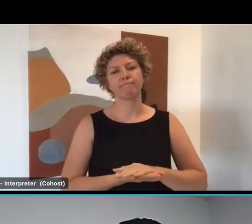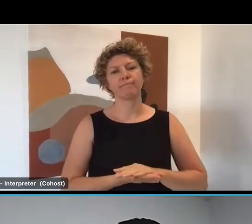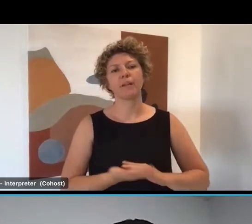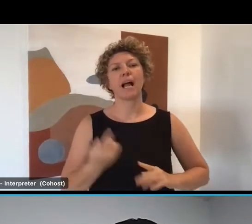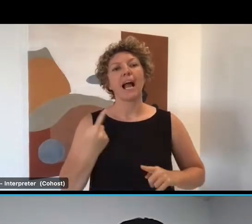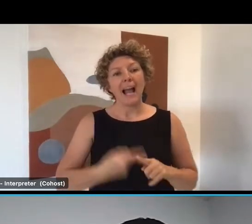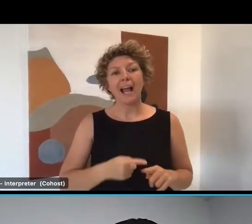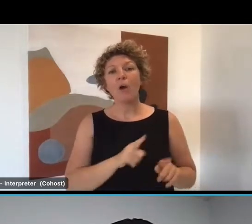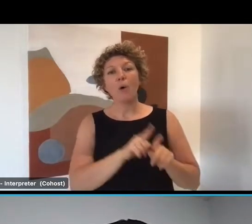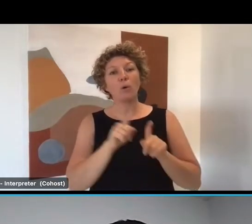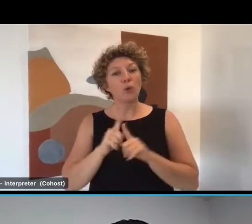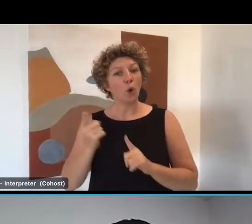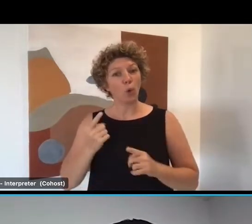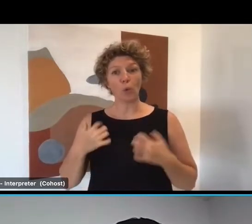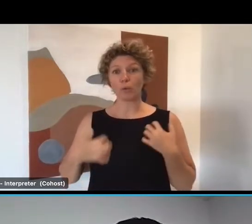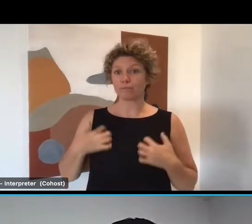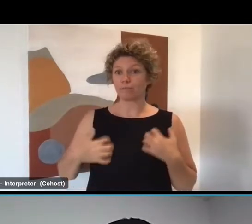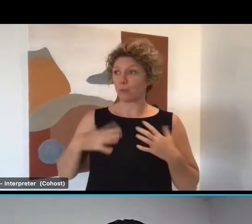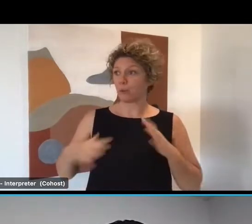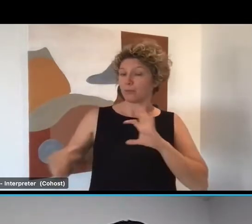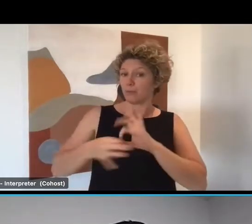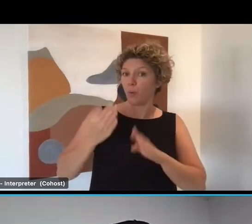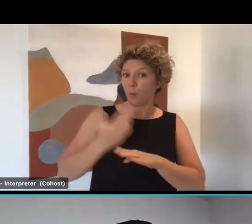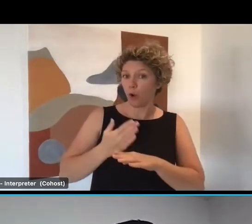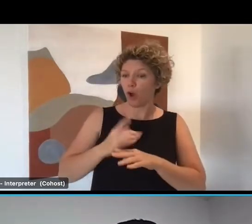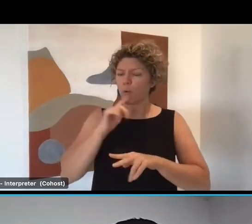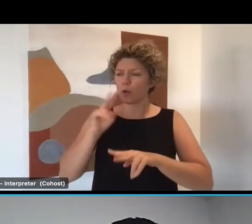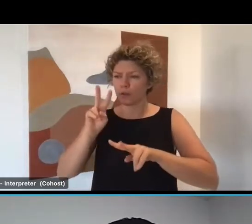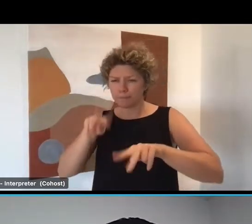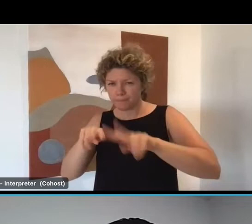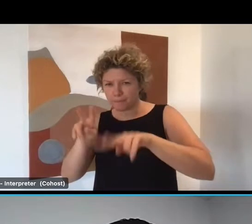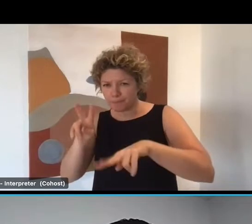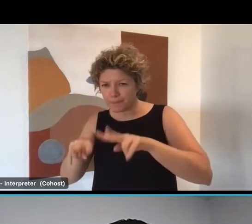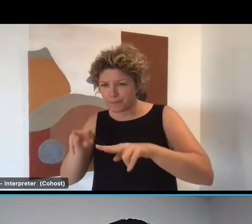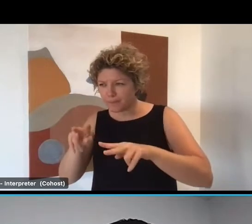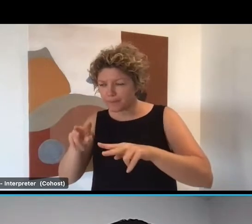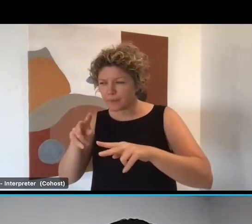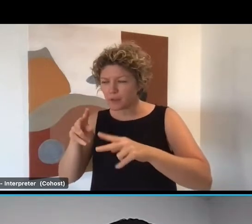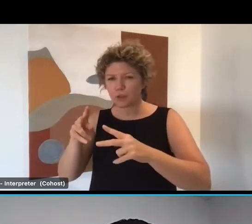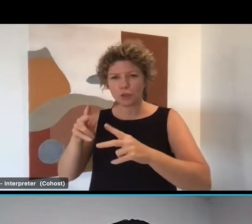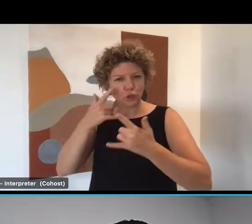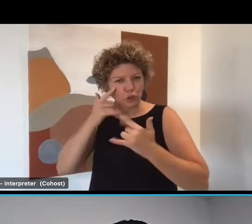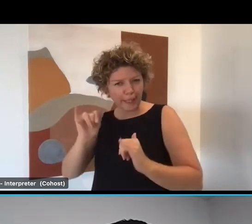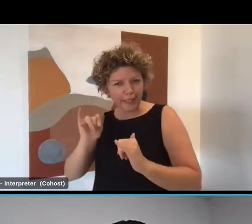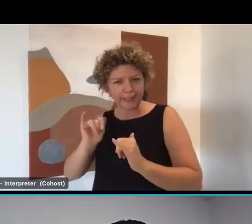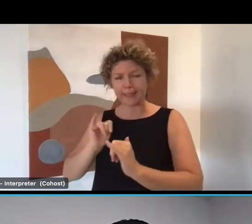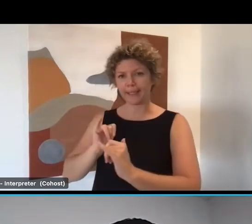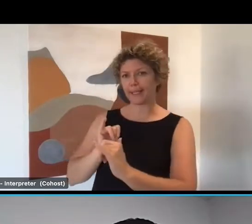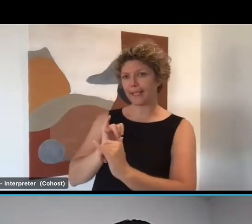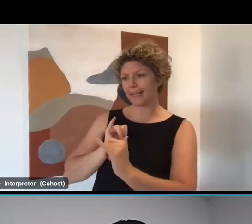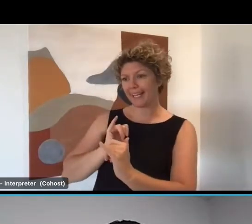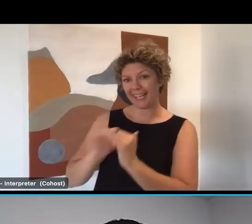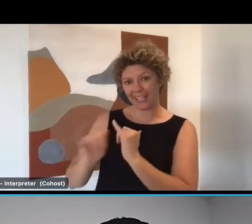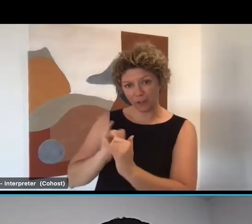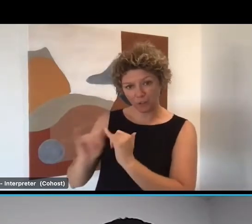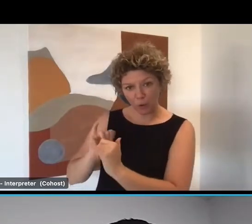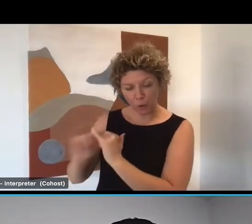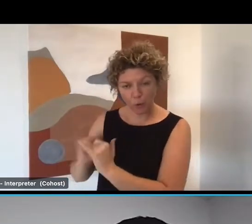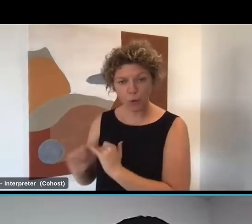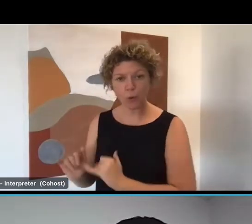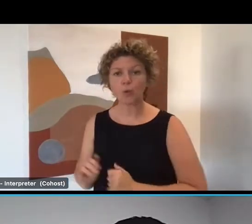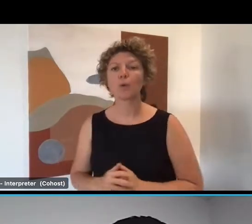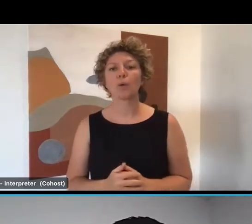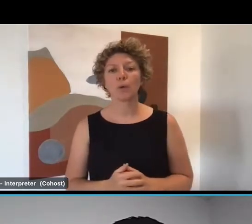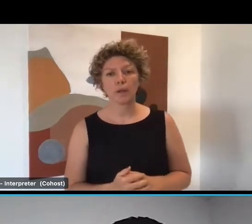that people who are keen to come to the sector will be screened in. They'll then be interviewed by a series of employees, a bit like the